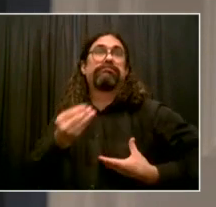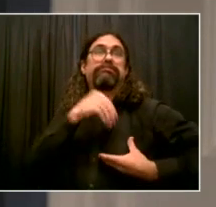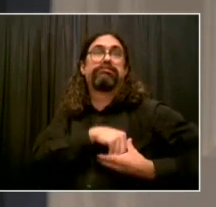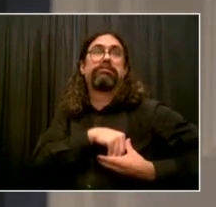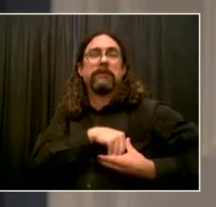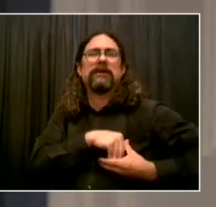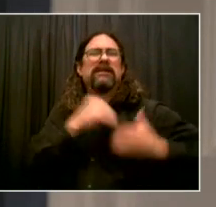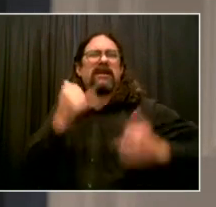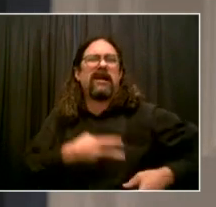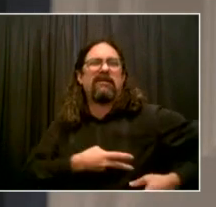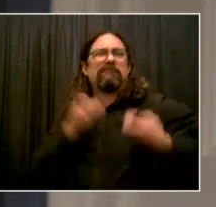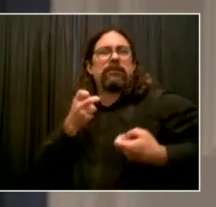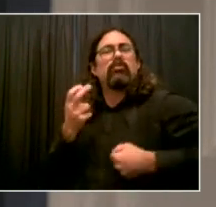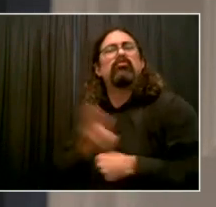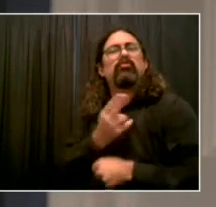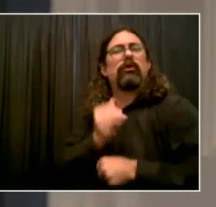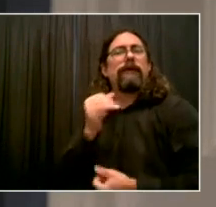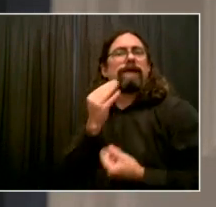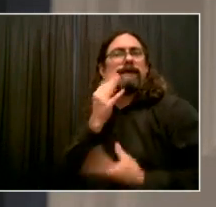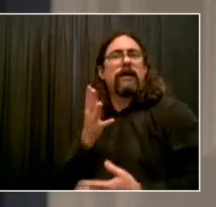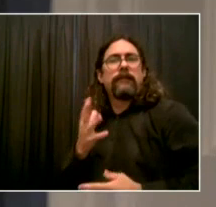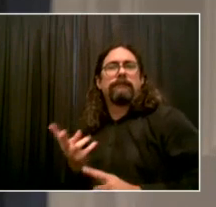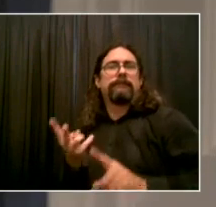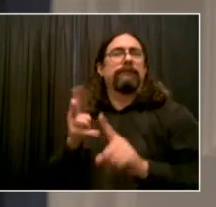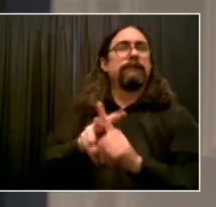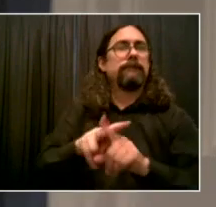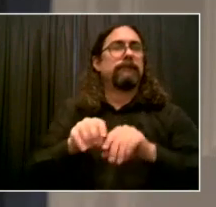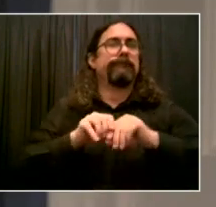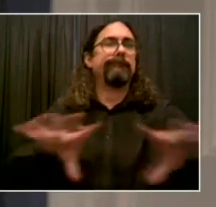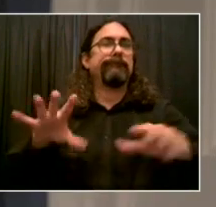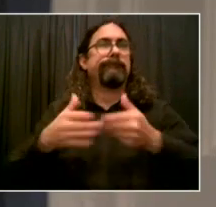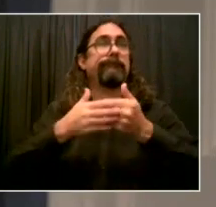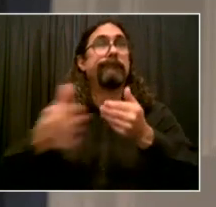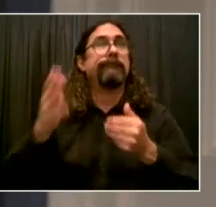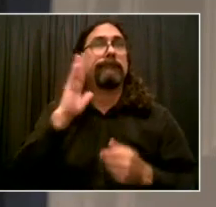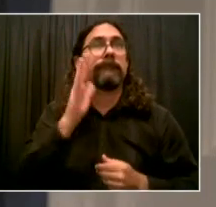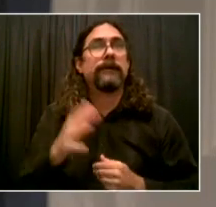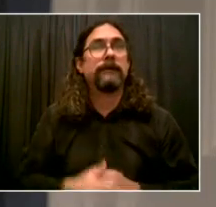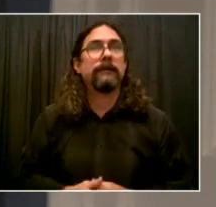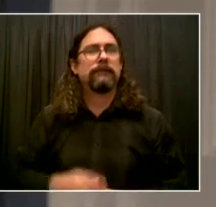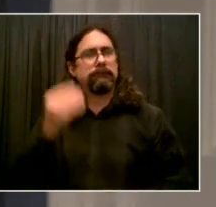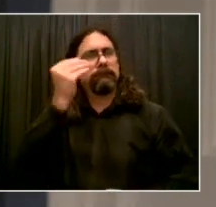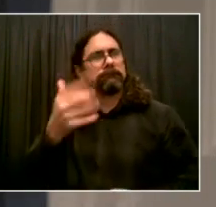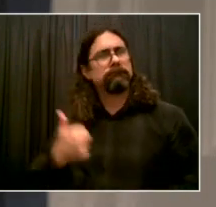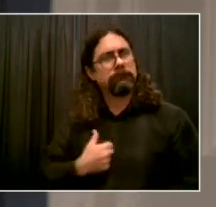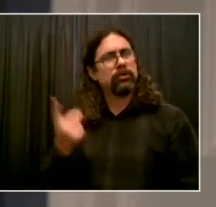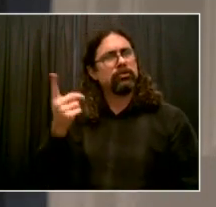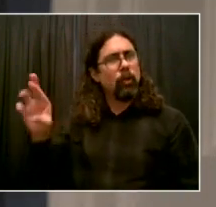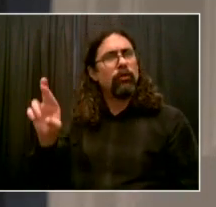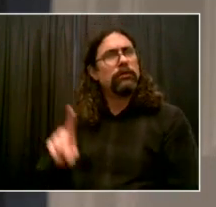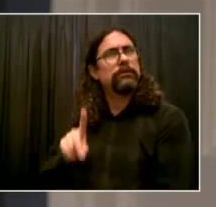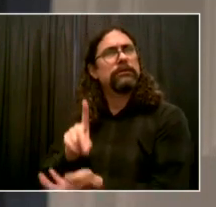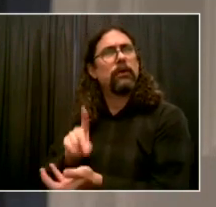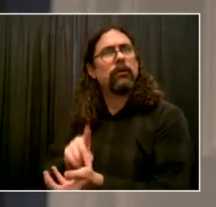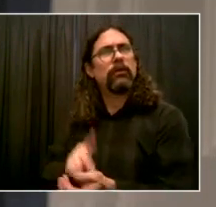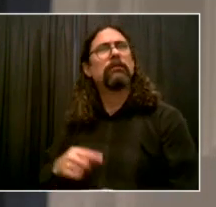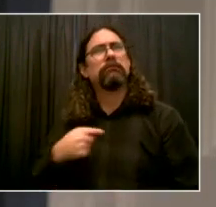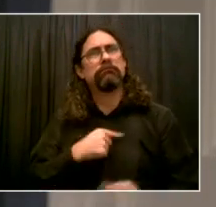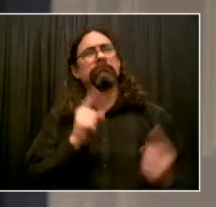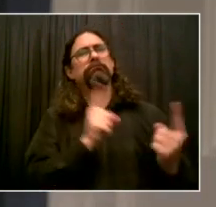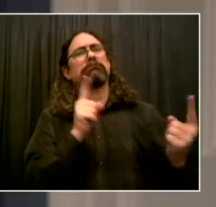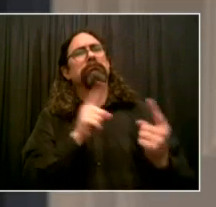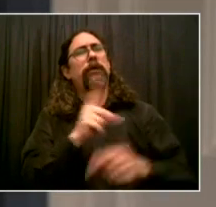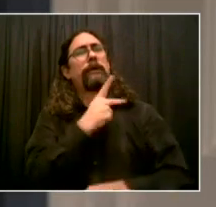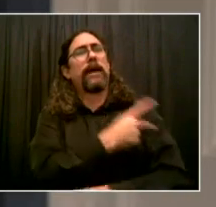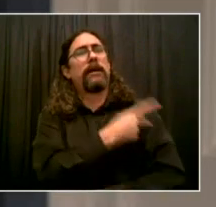myself. I've seen my patients in the Bronx throughout COVID. What I want is to be able to care for my